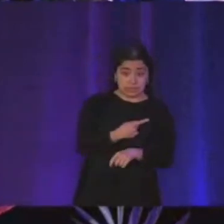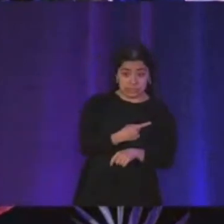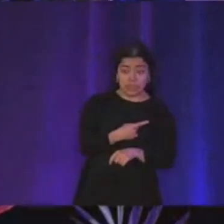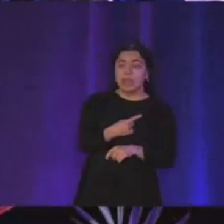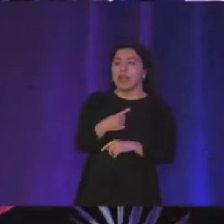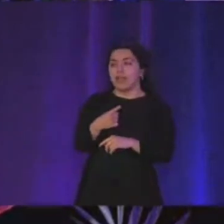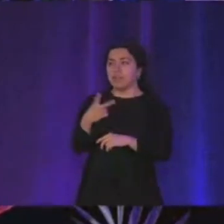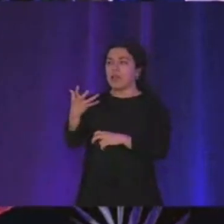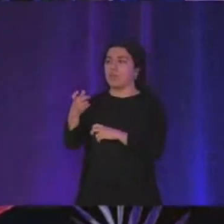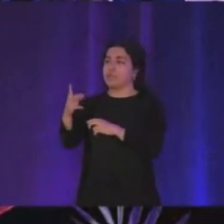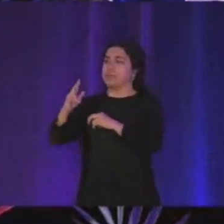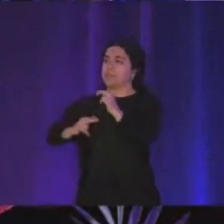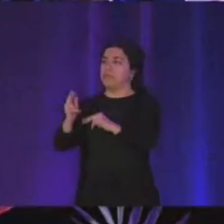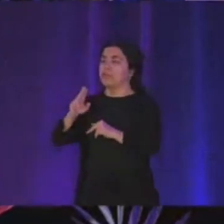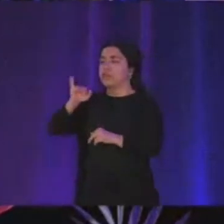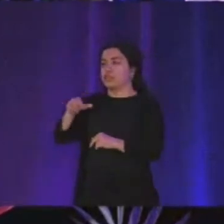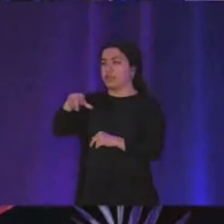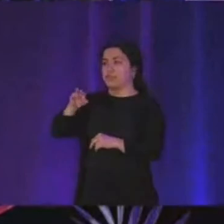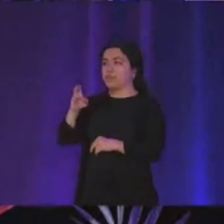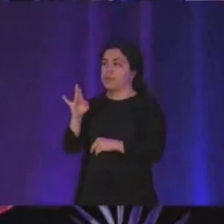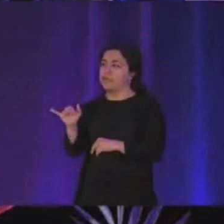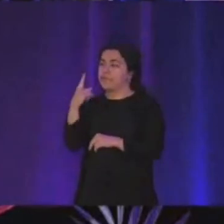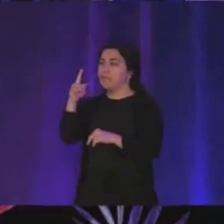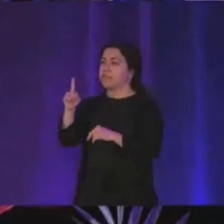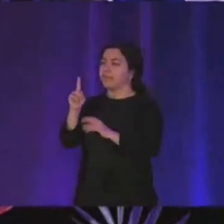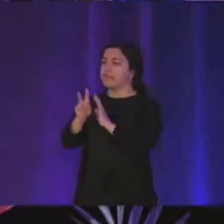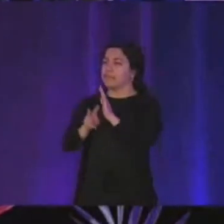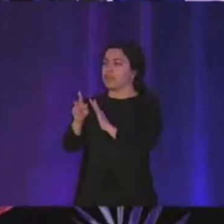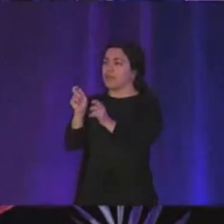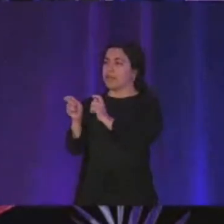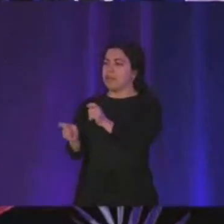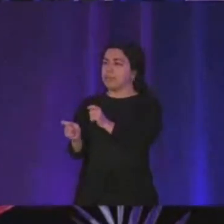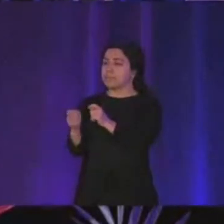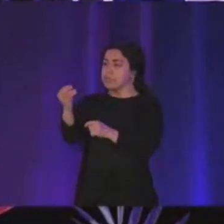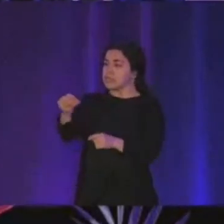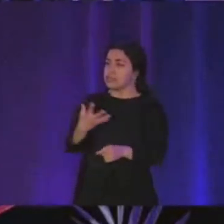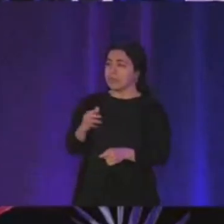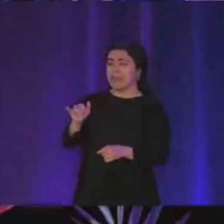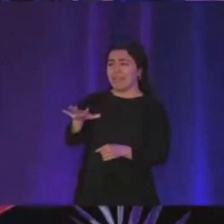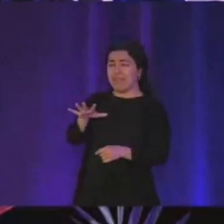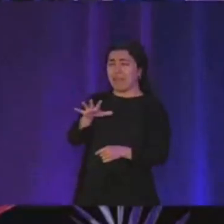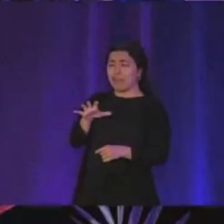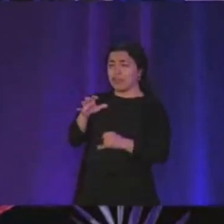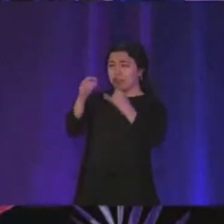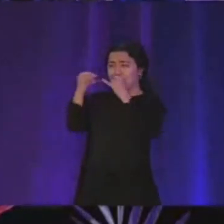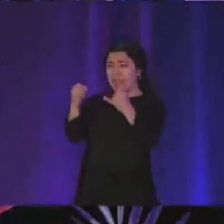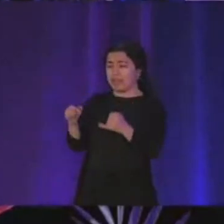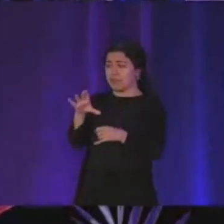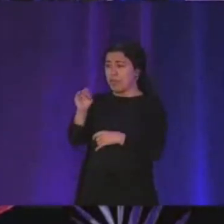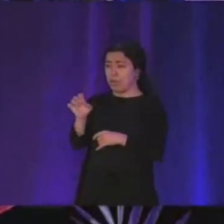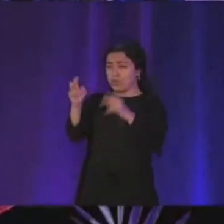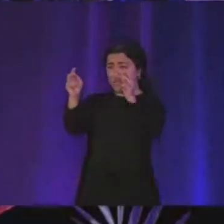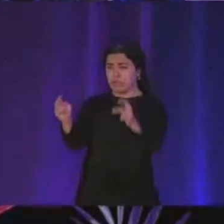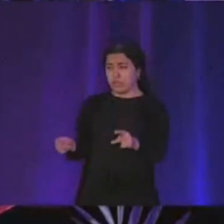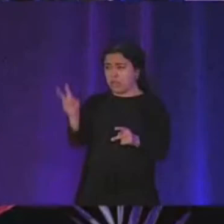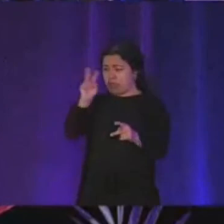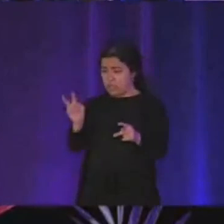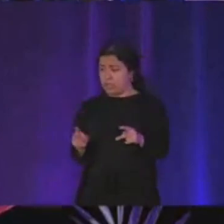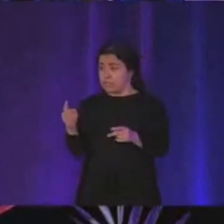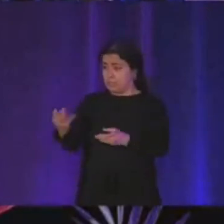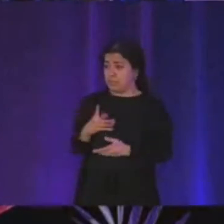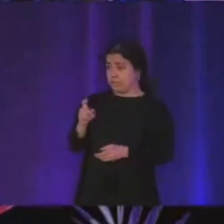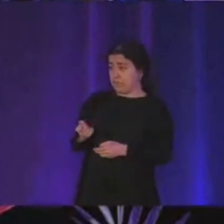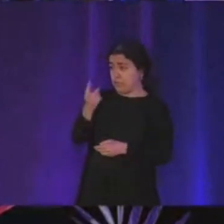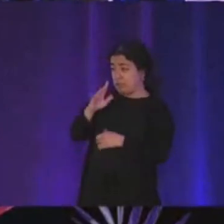like basically the jquery of video editing so turning like those 500 lines of code uh turning like you need to understand like all the